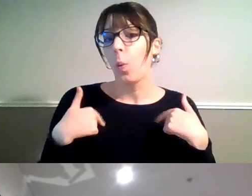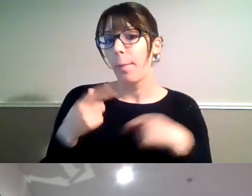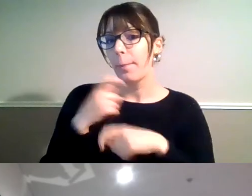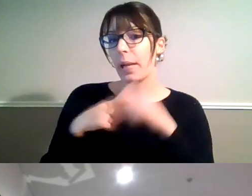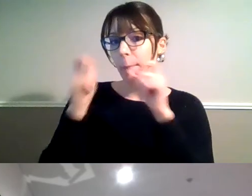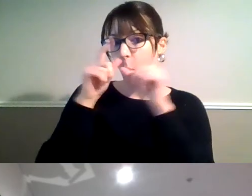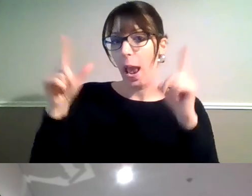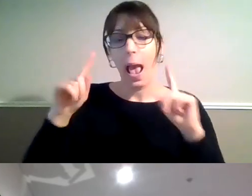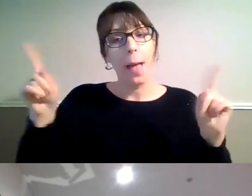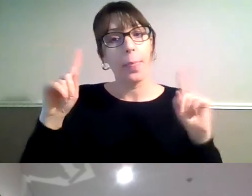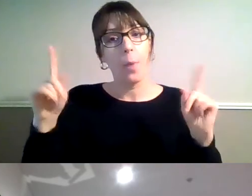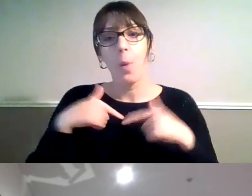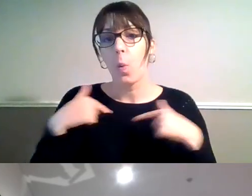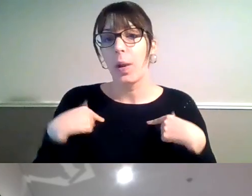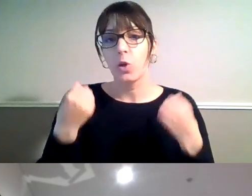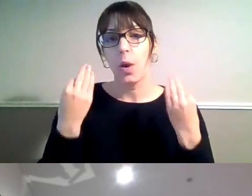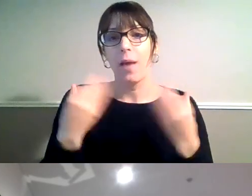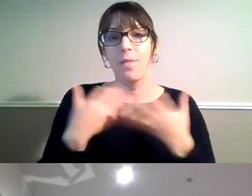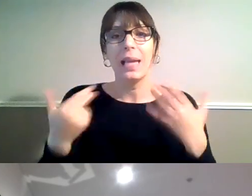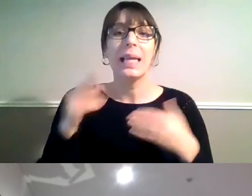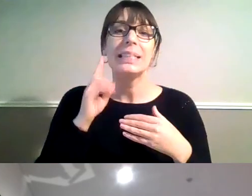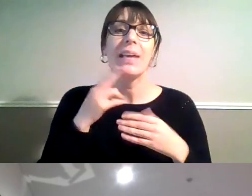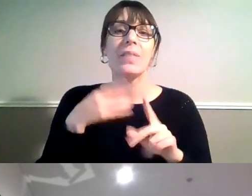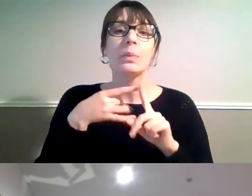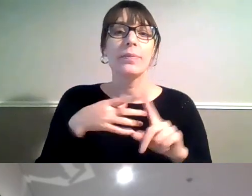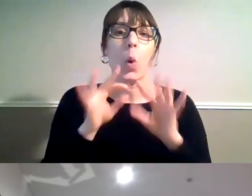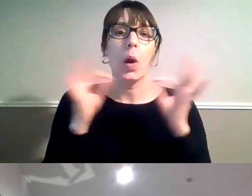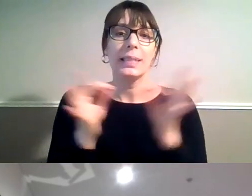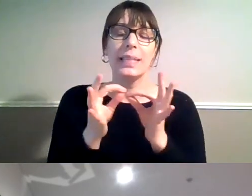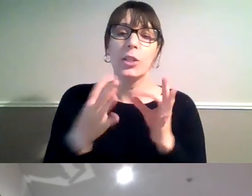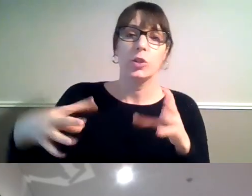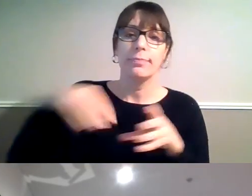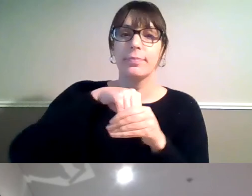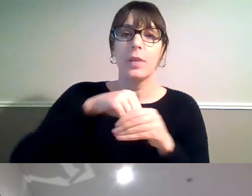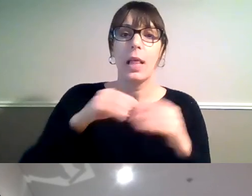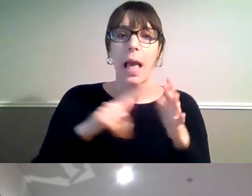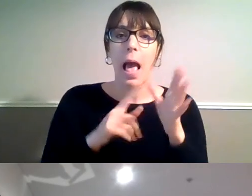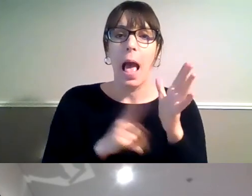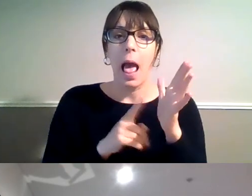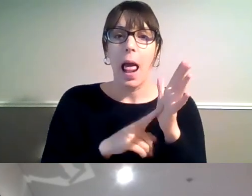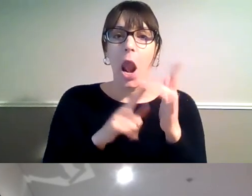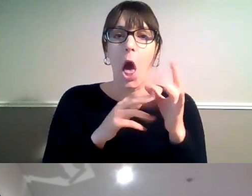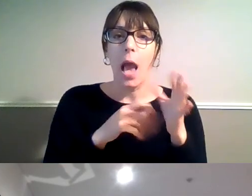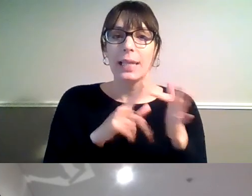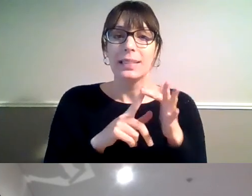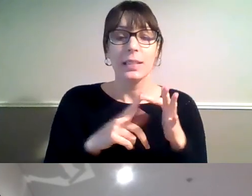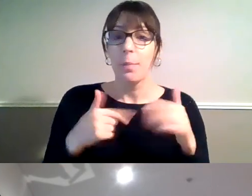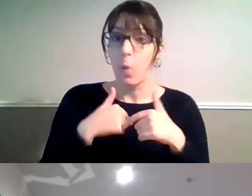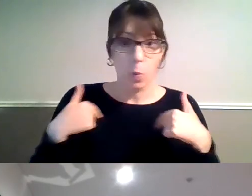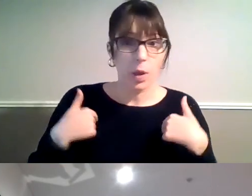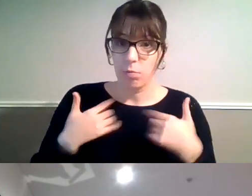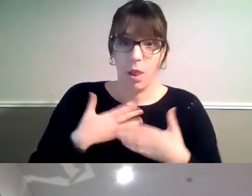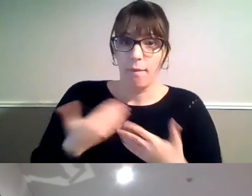At the moment we don't have any deafness specific organisations represented on the alliance but it's not that we aren't open to it. So if there are